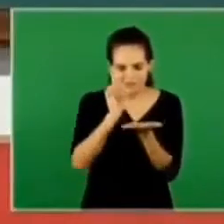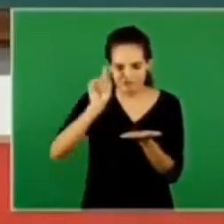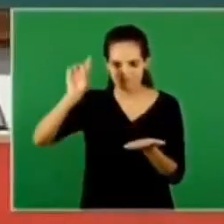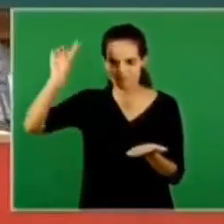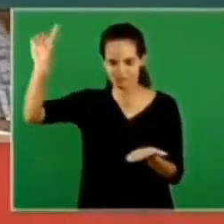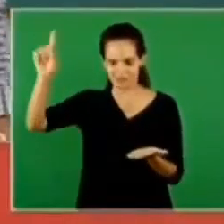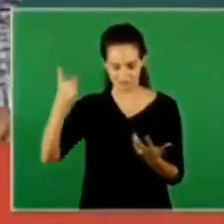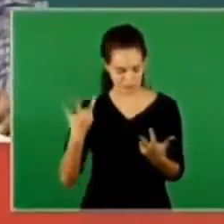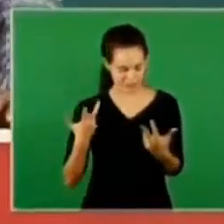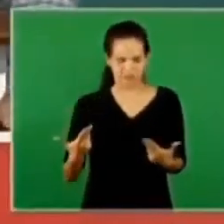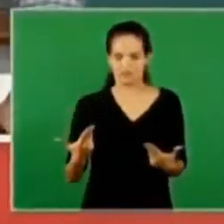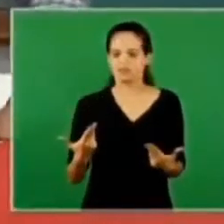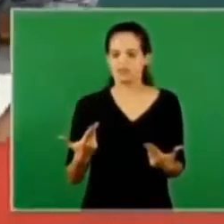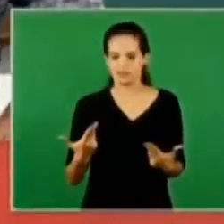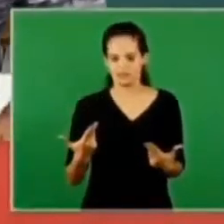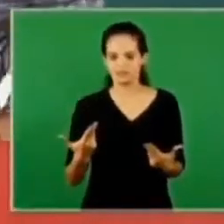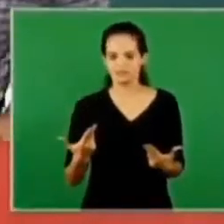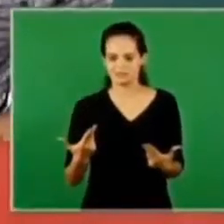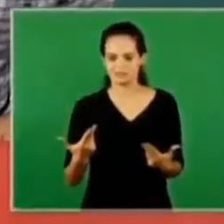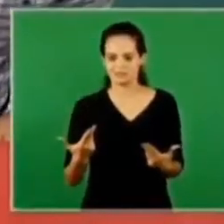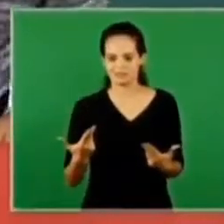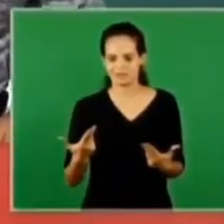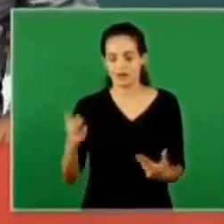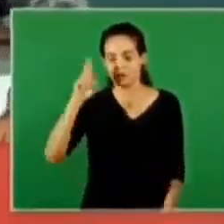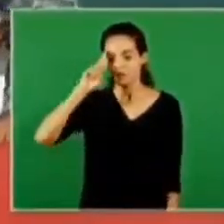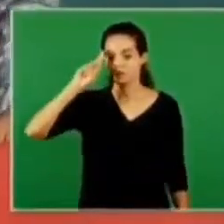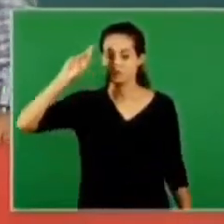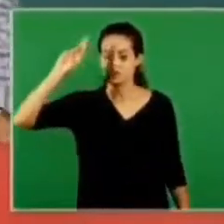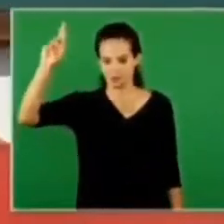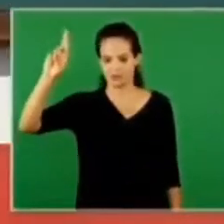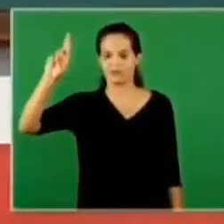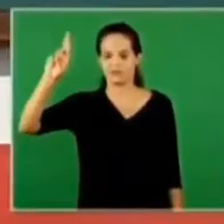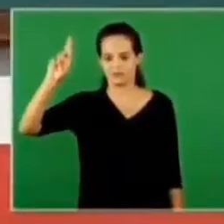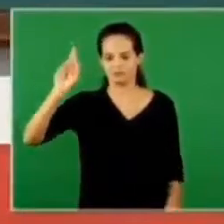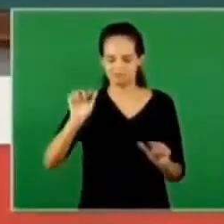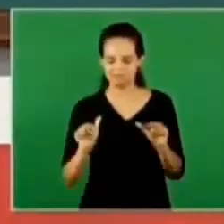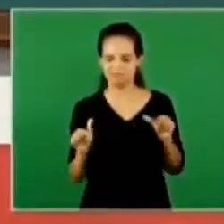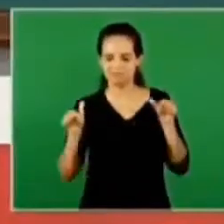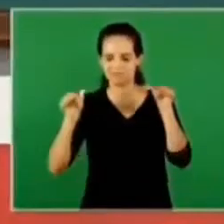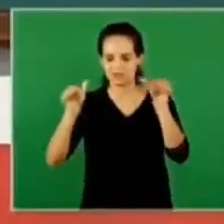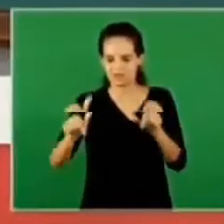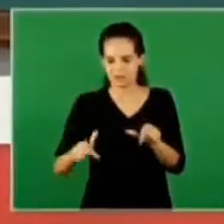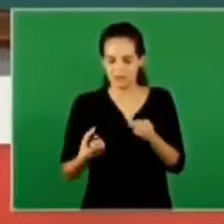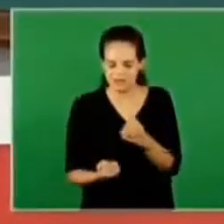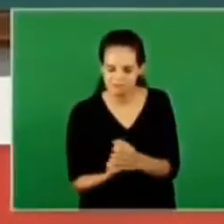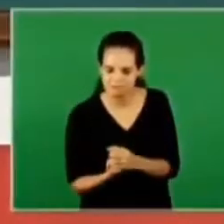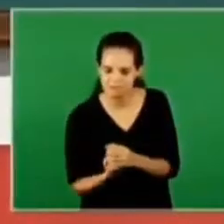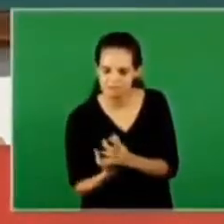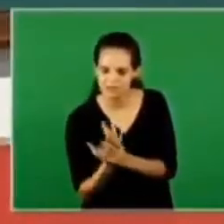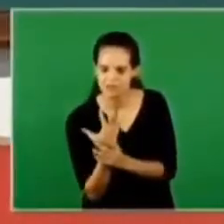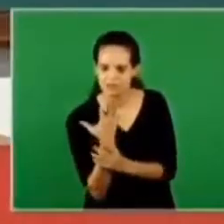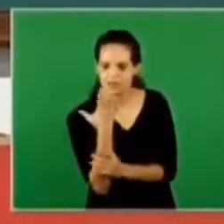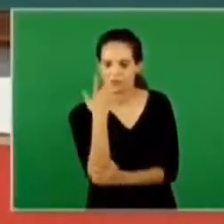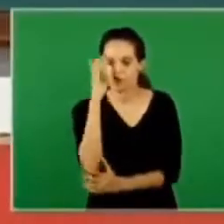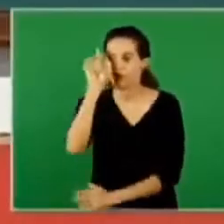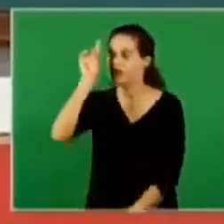manual of the manufacturer the one who instituted the marriage which is god